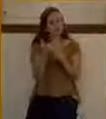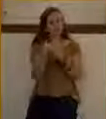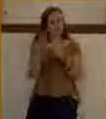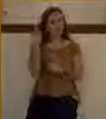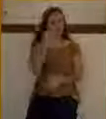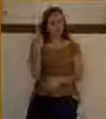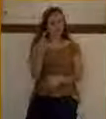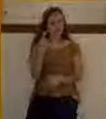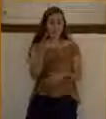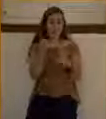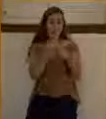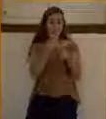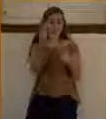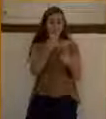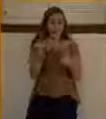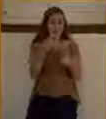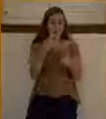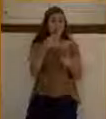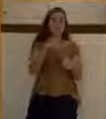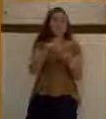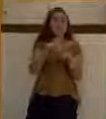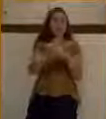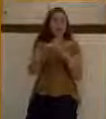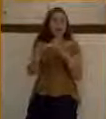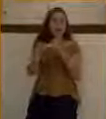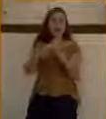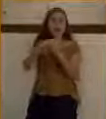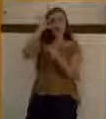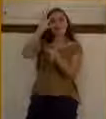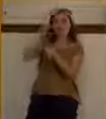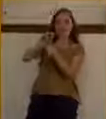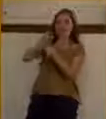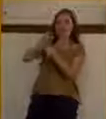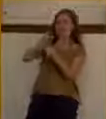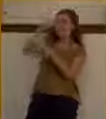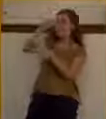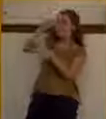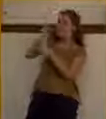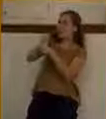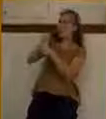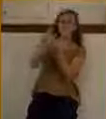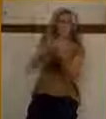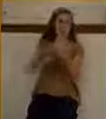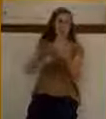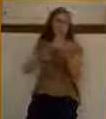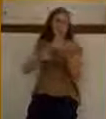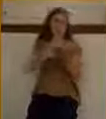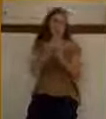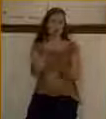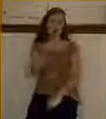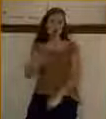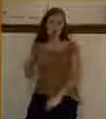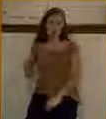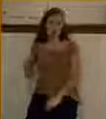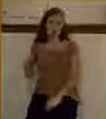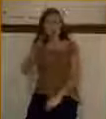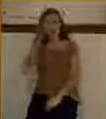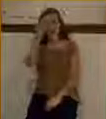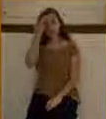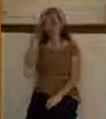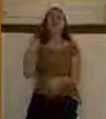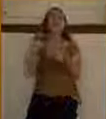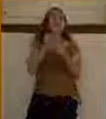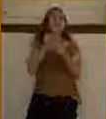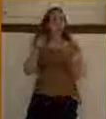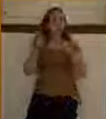because of the way he exercised faith in the Lord Jesus Christ. Now, this incident takes place while Jesus is going out of